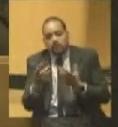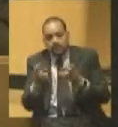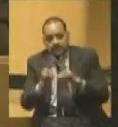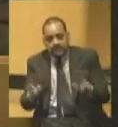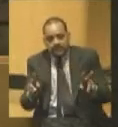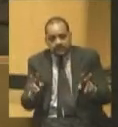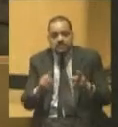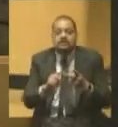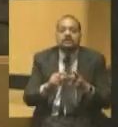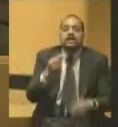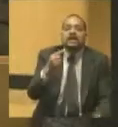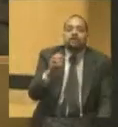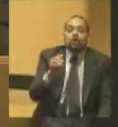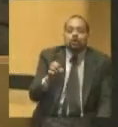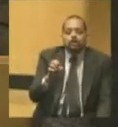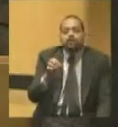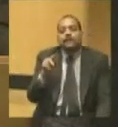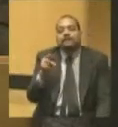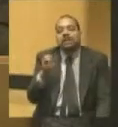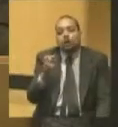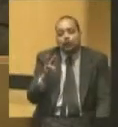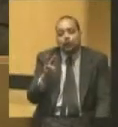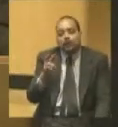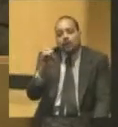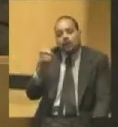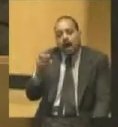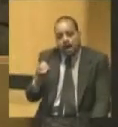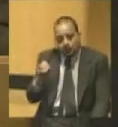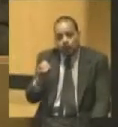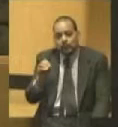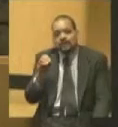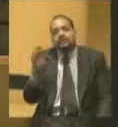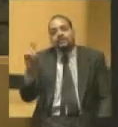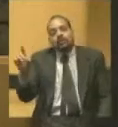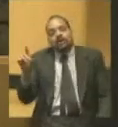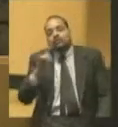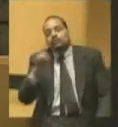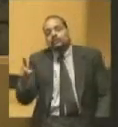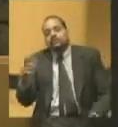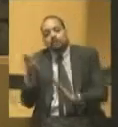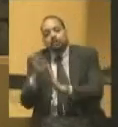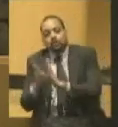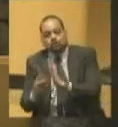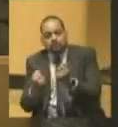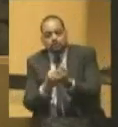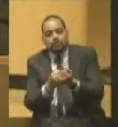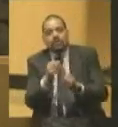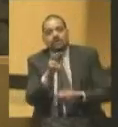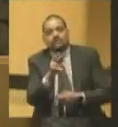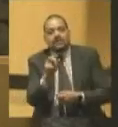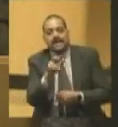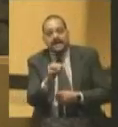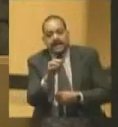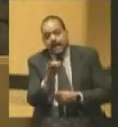Pugh, one of the Ohio Democrats, he served as Vallandigham's counsel, I think, after the arrest back